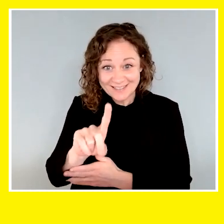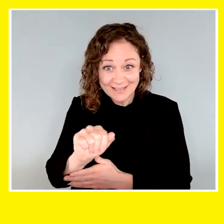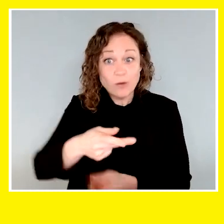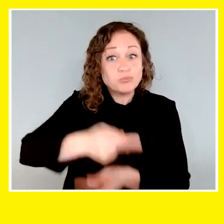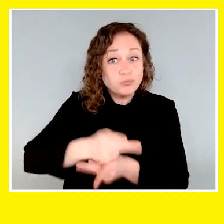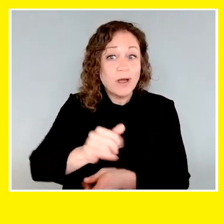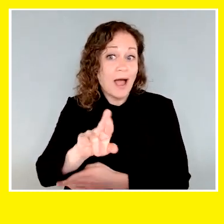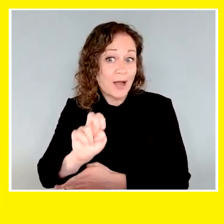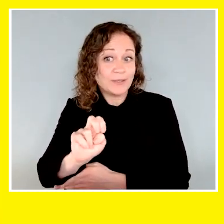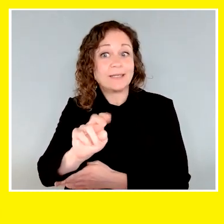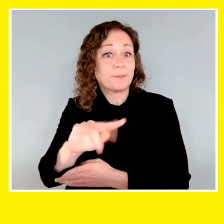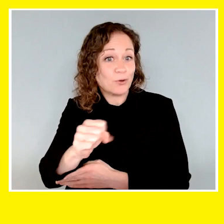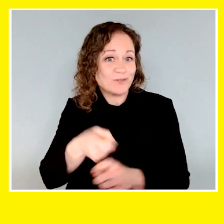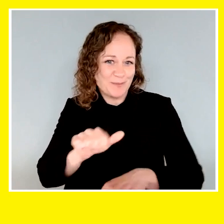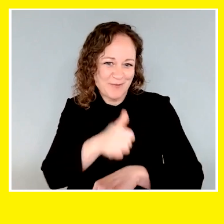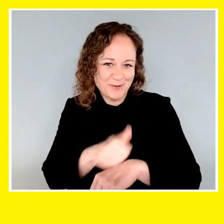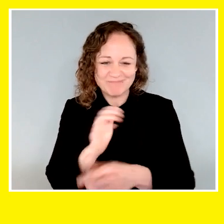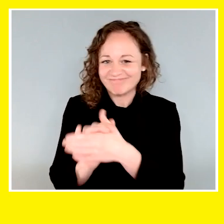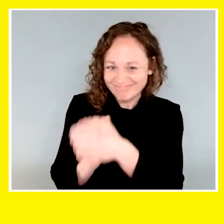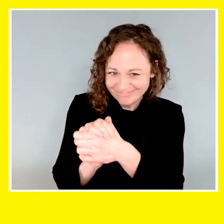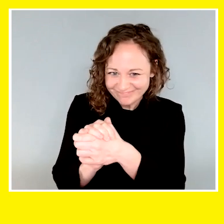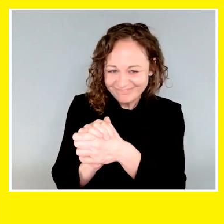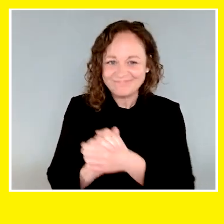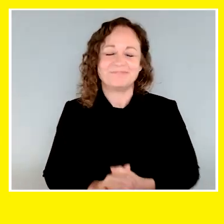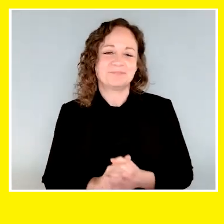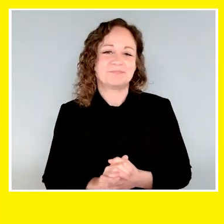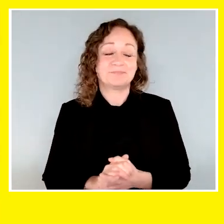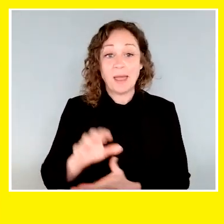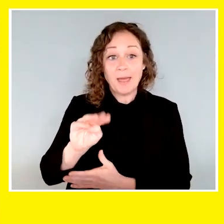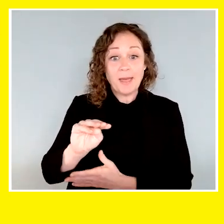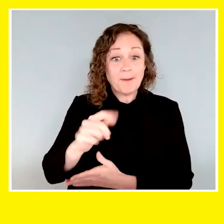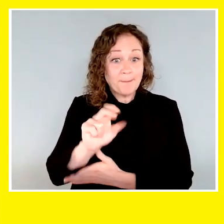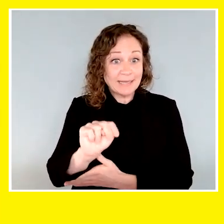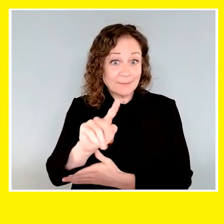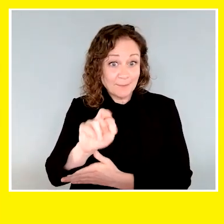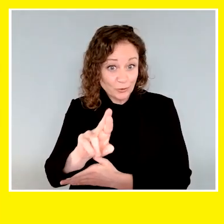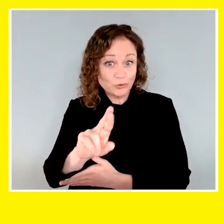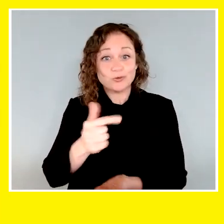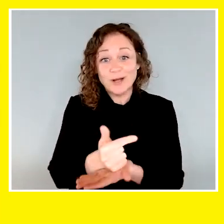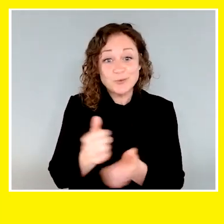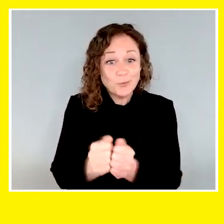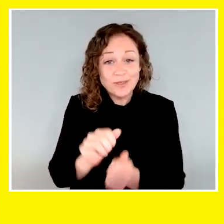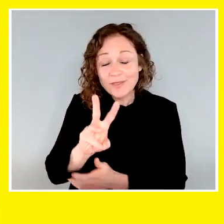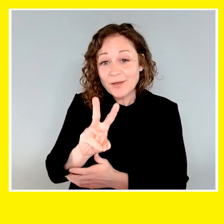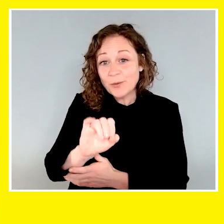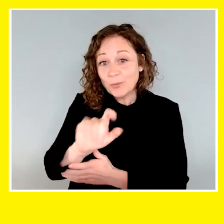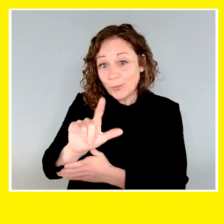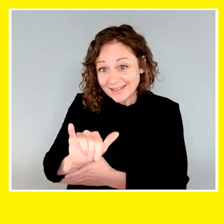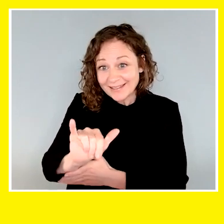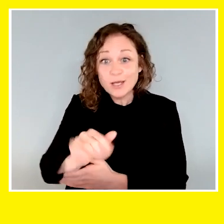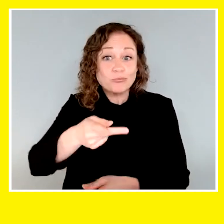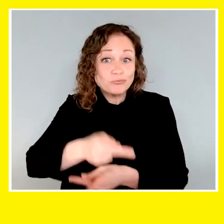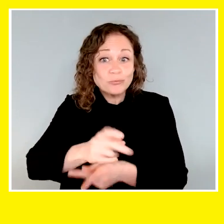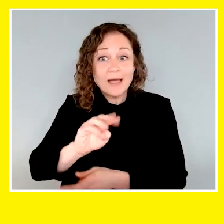Irene Burns in Alberta. Congratulations, Katie and Matilda. Megan Miller is graduating with Willie, who was raised by